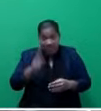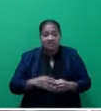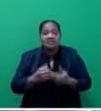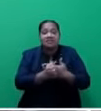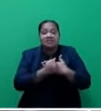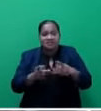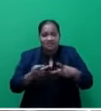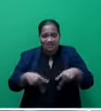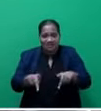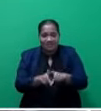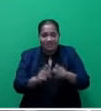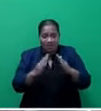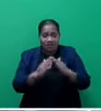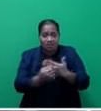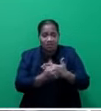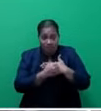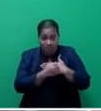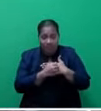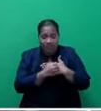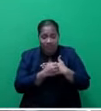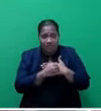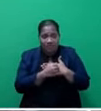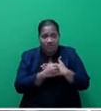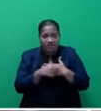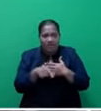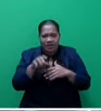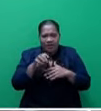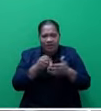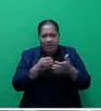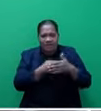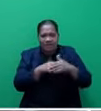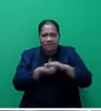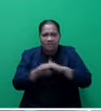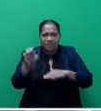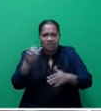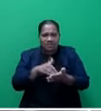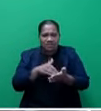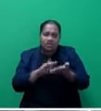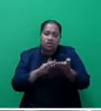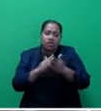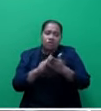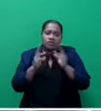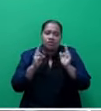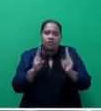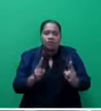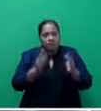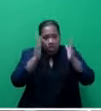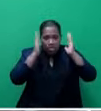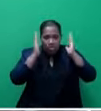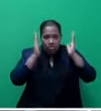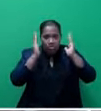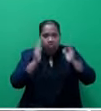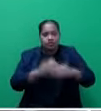place, or the house of hope, in other words, the evacuation centres, come community hall, churches, place